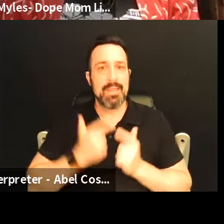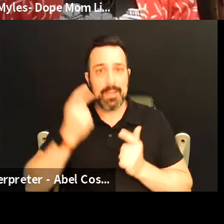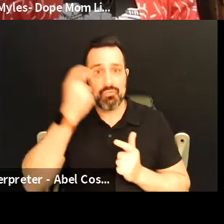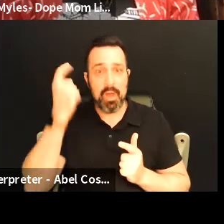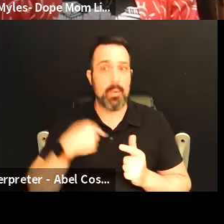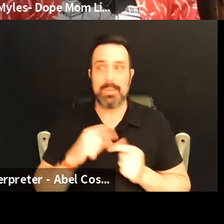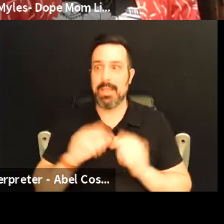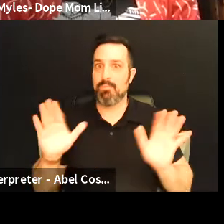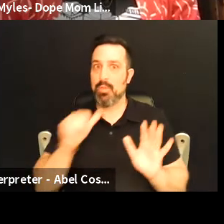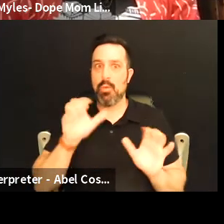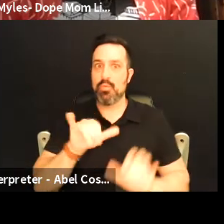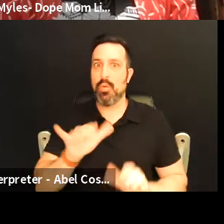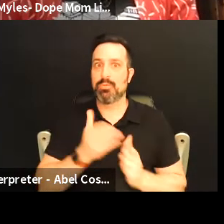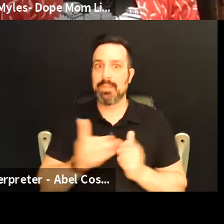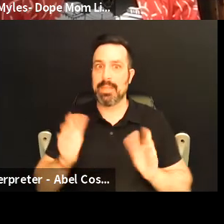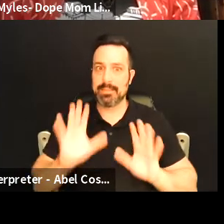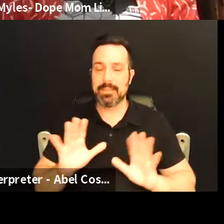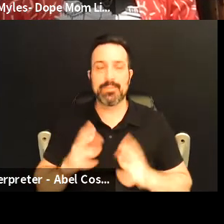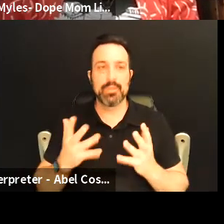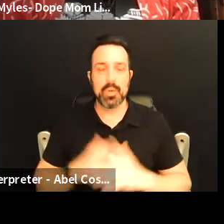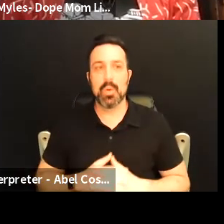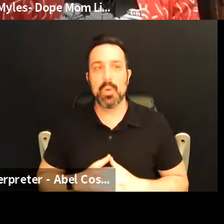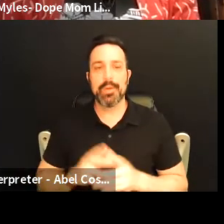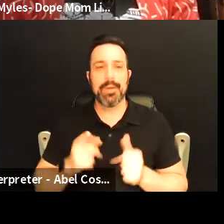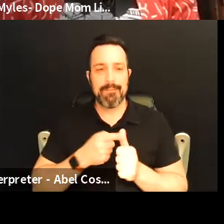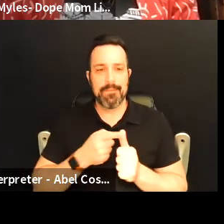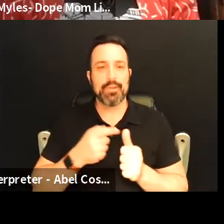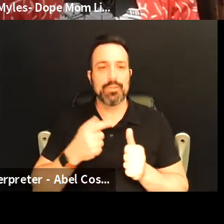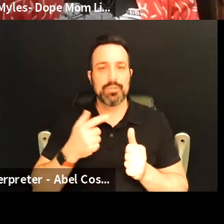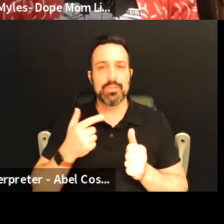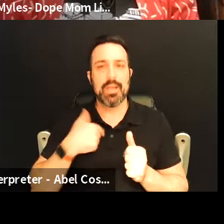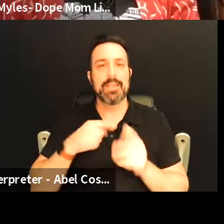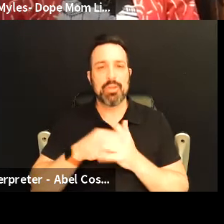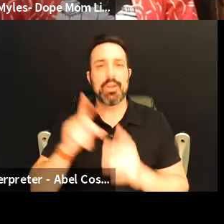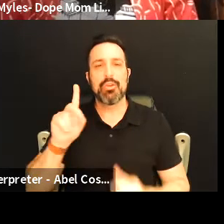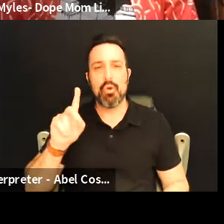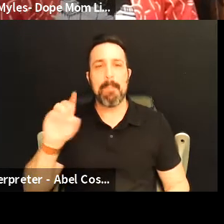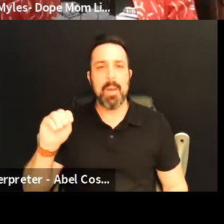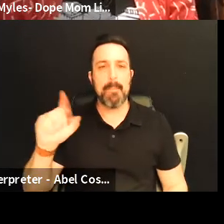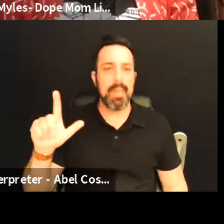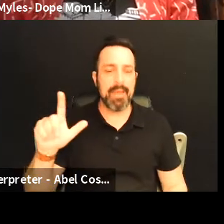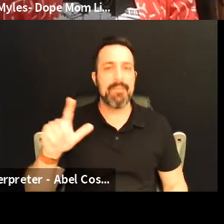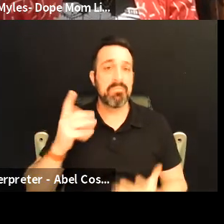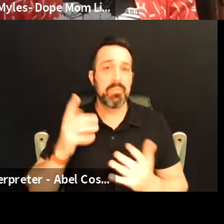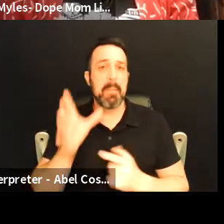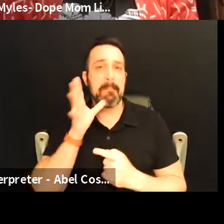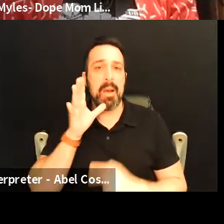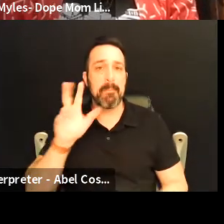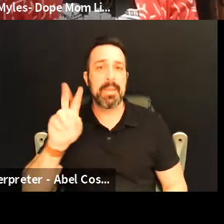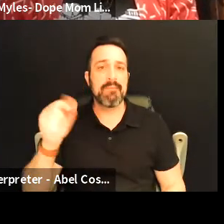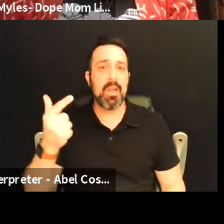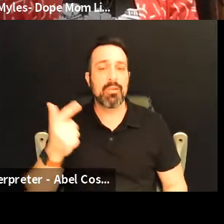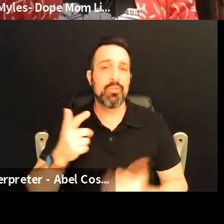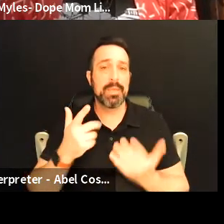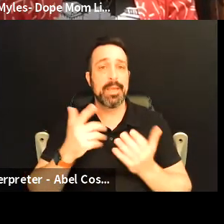don't do those things so first I just started dope mom life um essentially to be a mommy vlog and to be that example